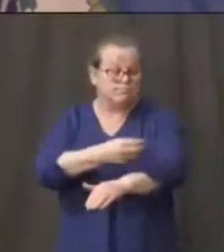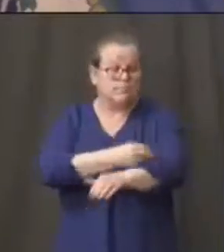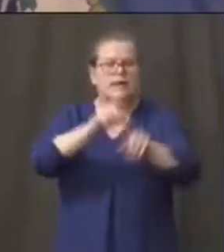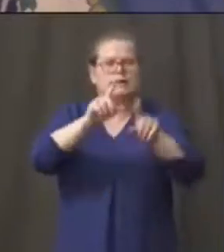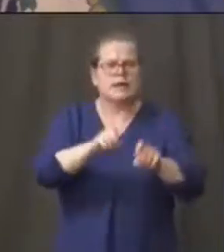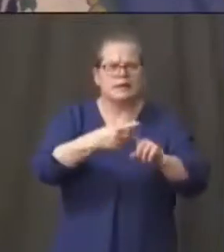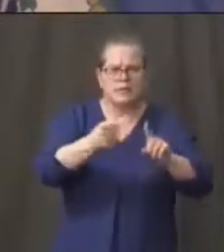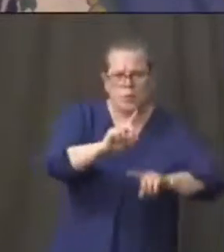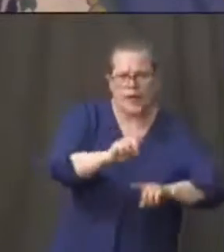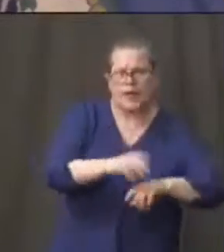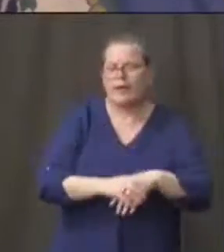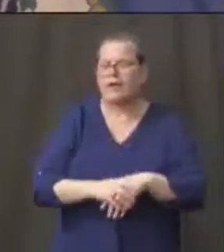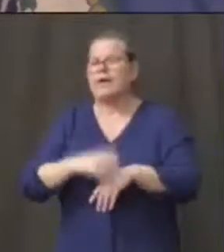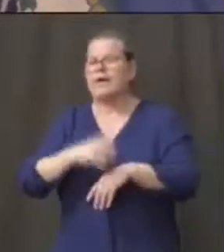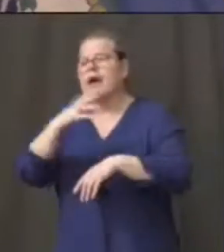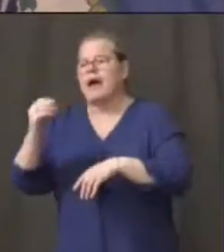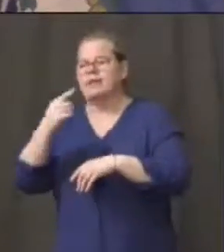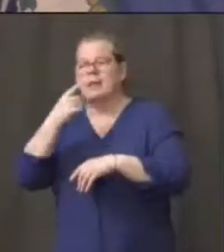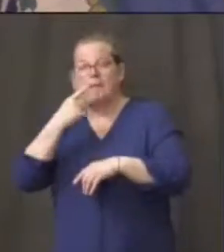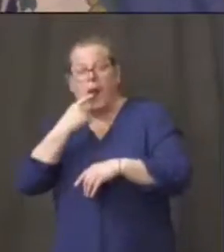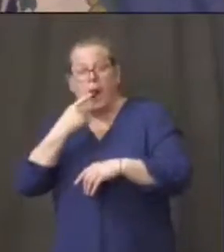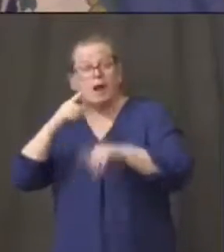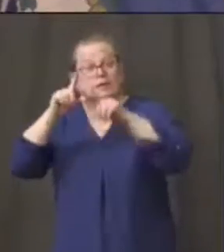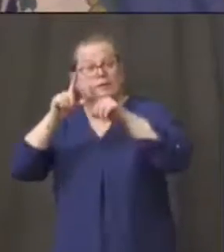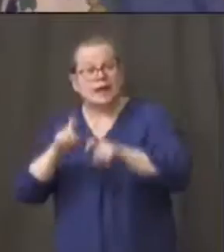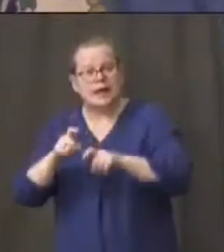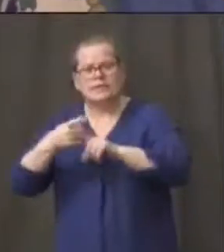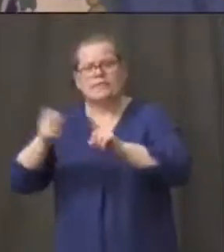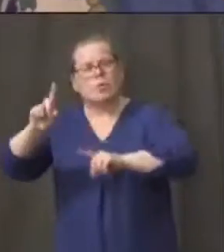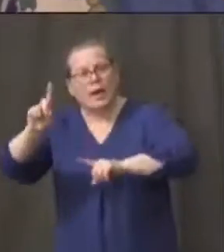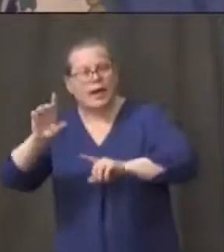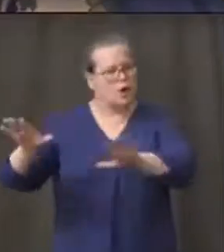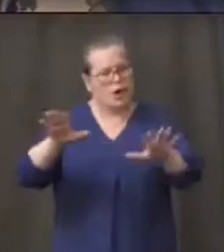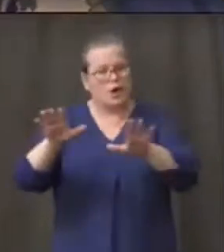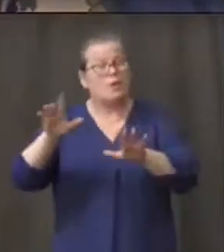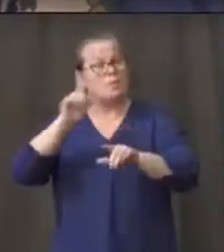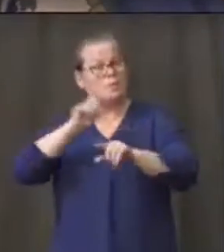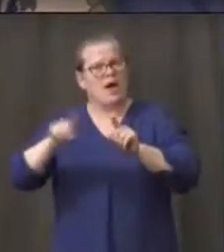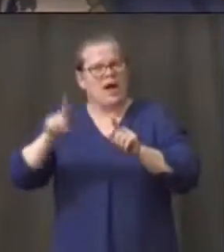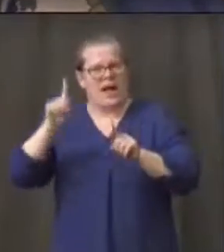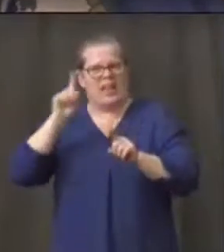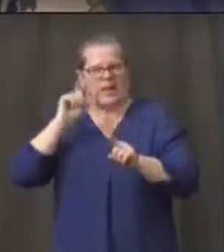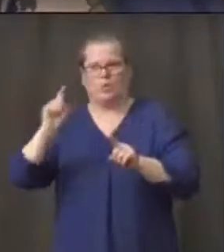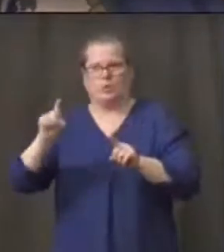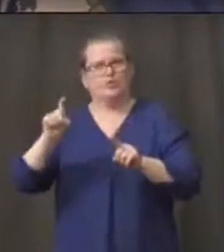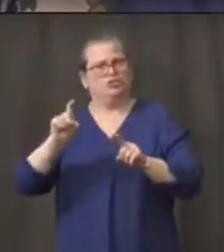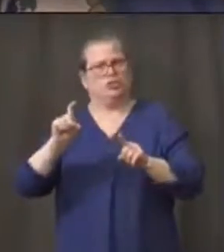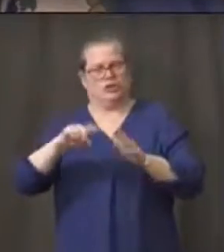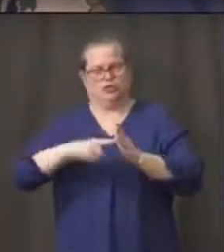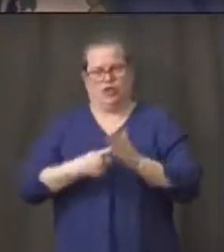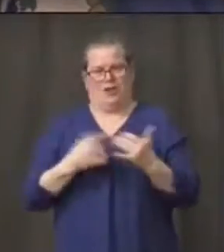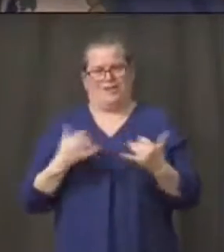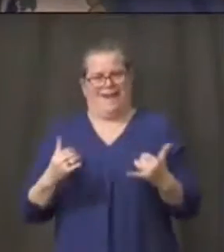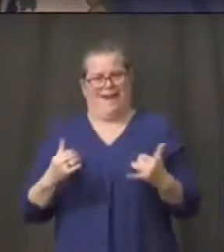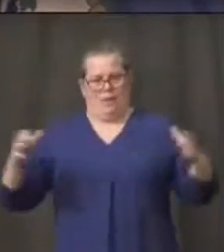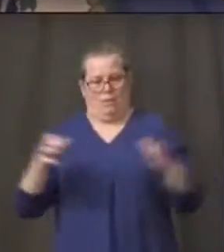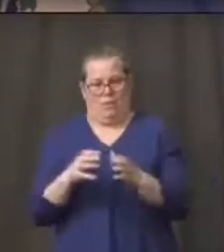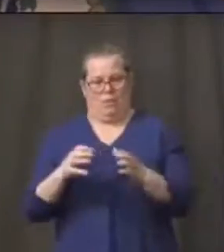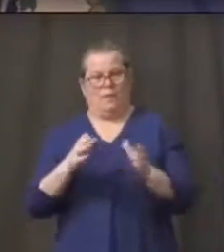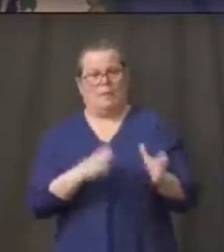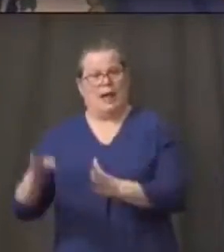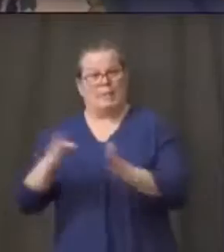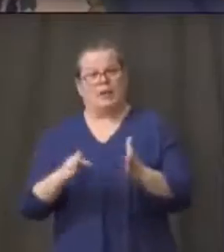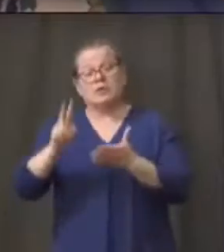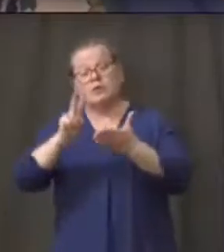really imperative that we get going on this soon so we have a better idea in two, three, four weeks exactly what the infection